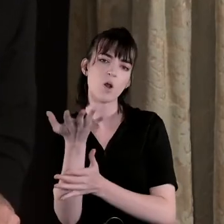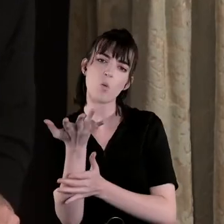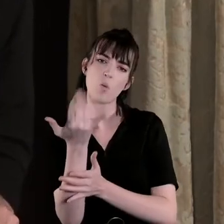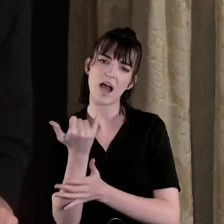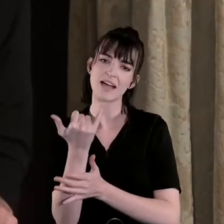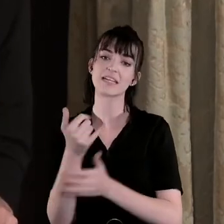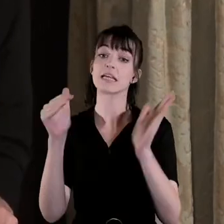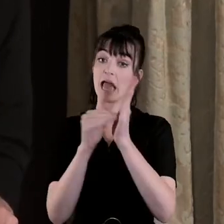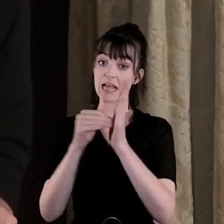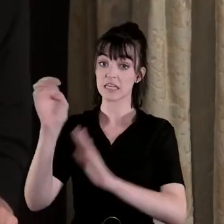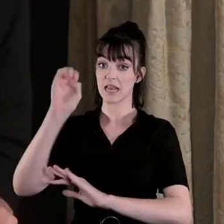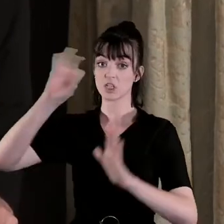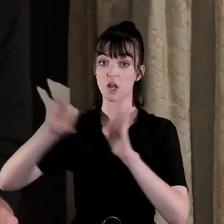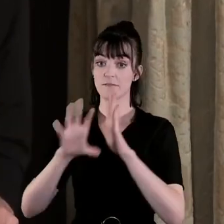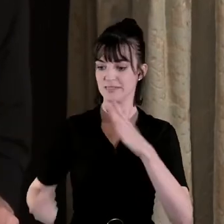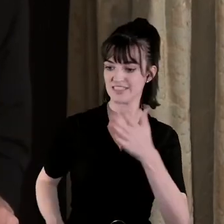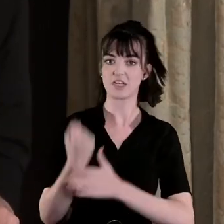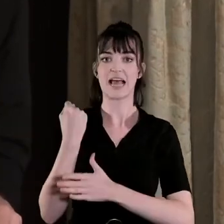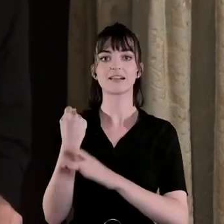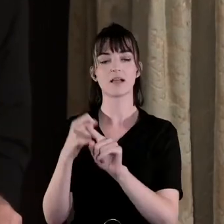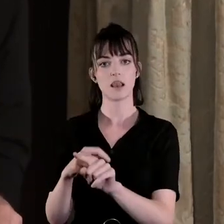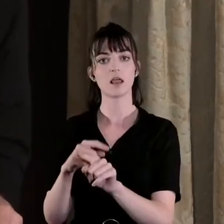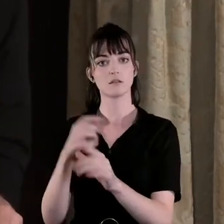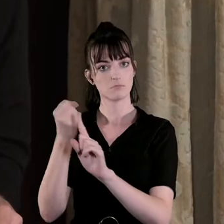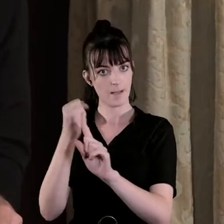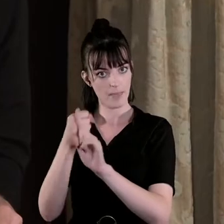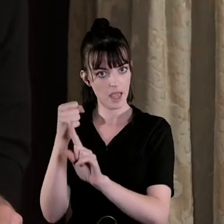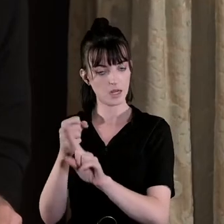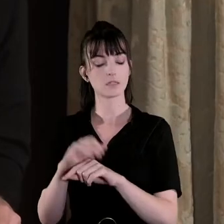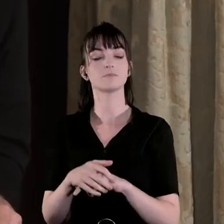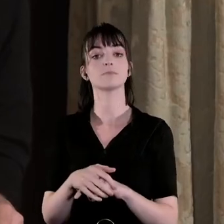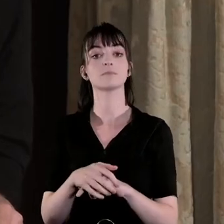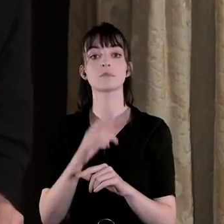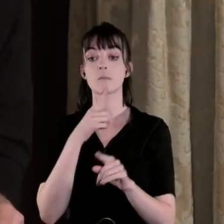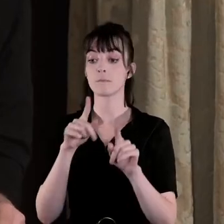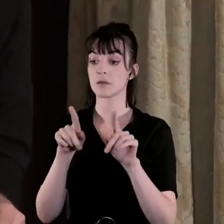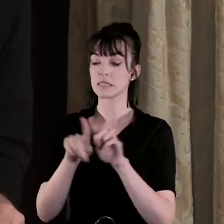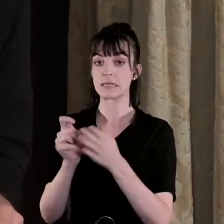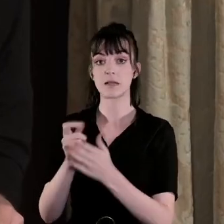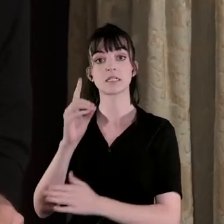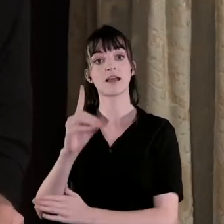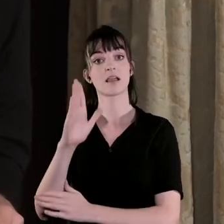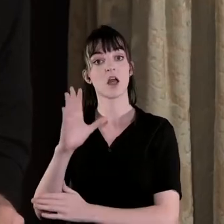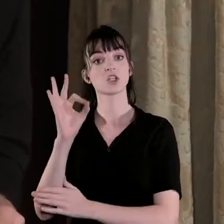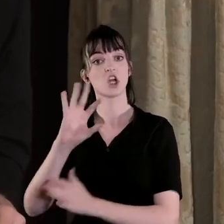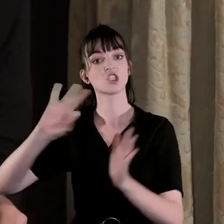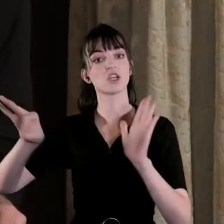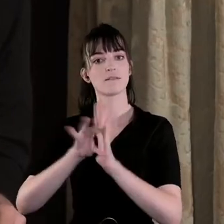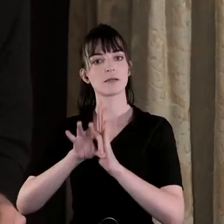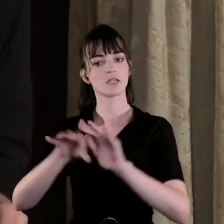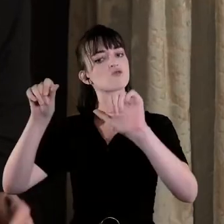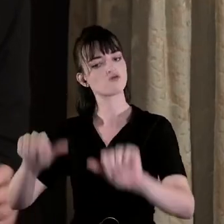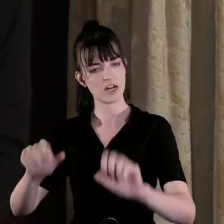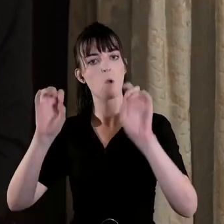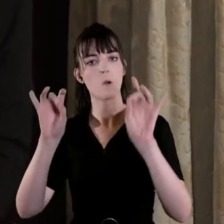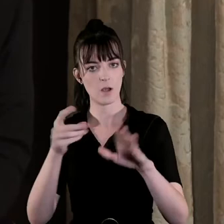of the British government's counter-insurrectionary campaign David Lloyd George's government agrees to negotiate